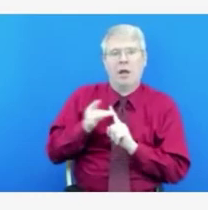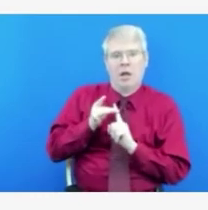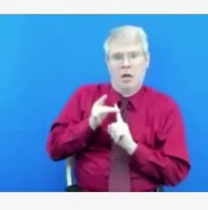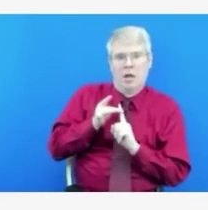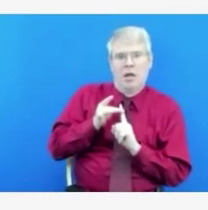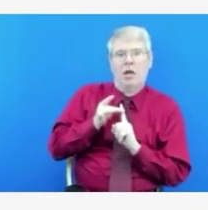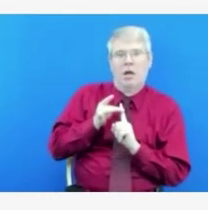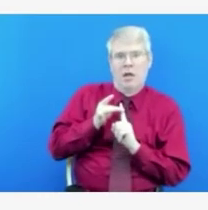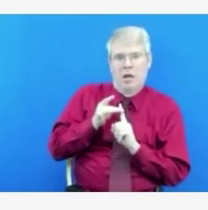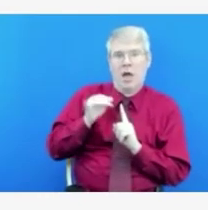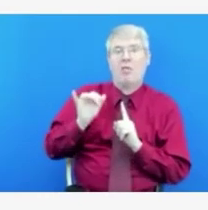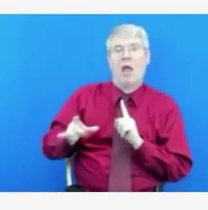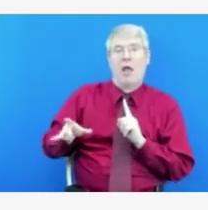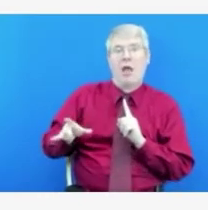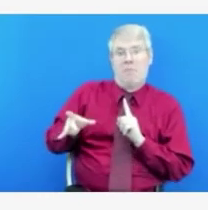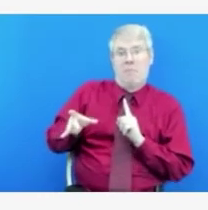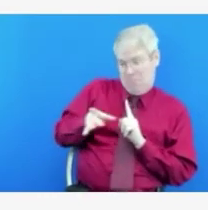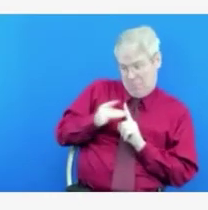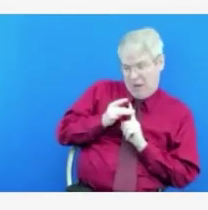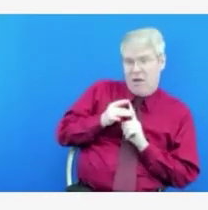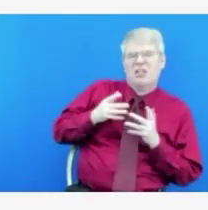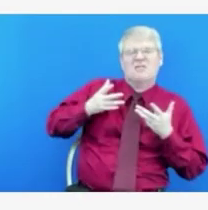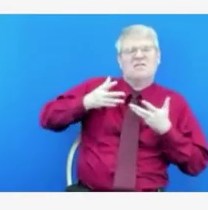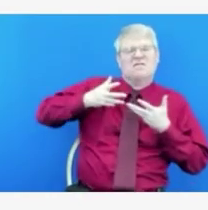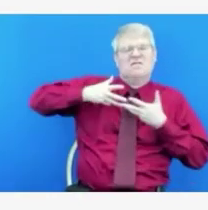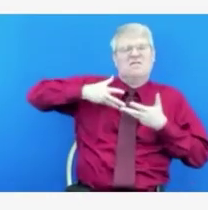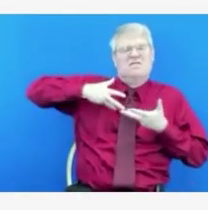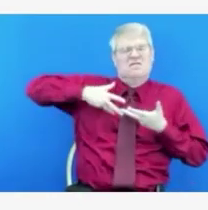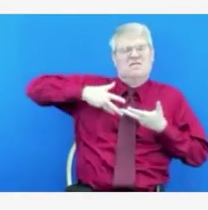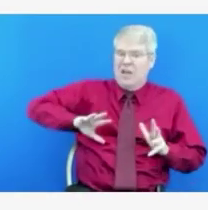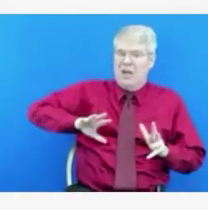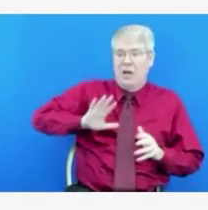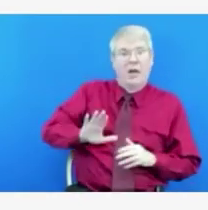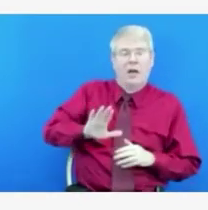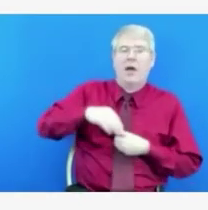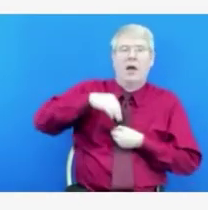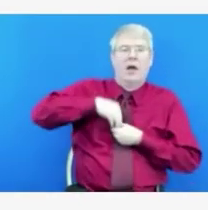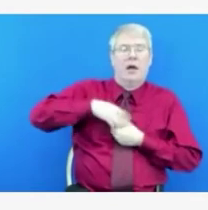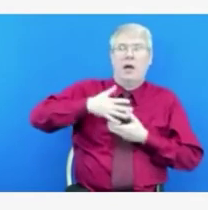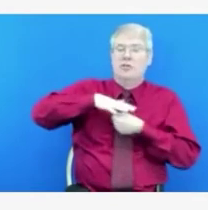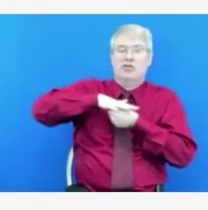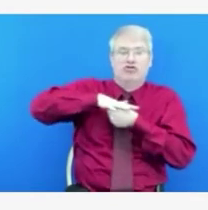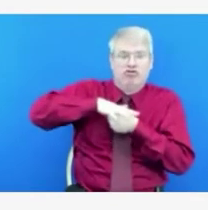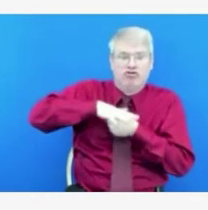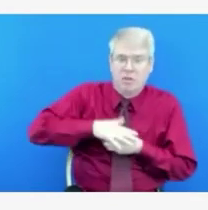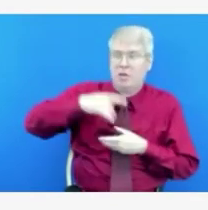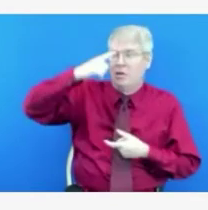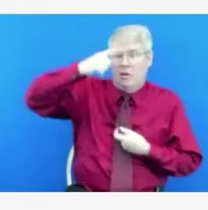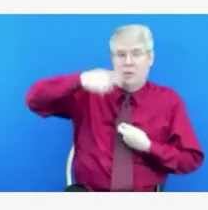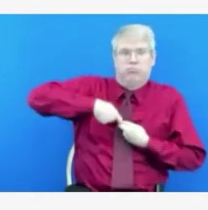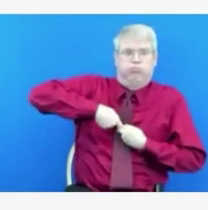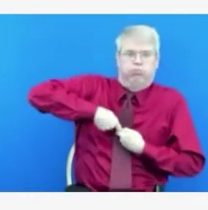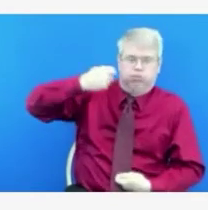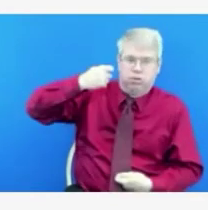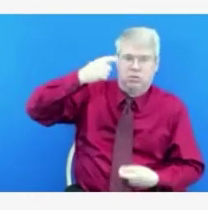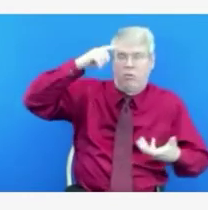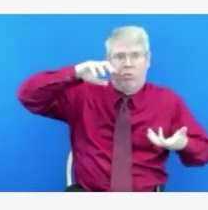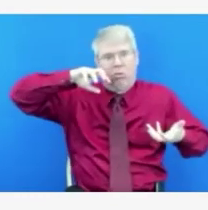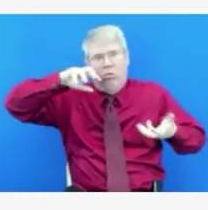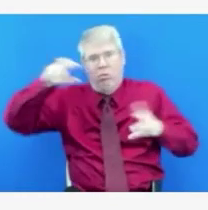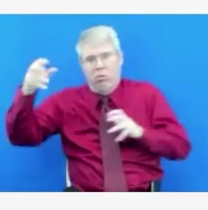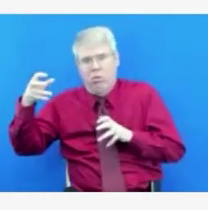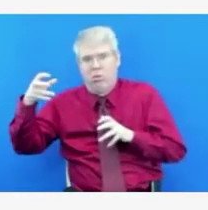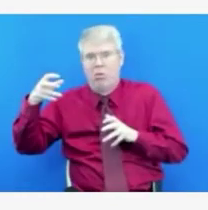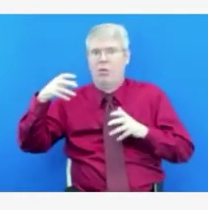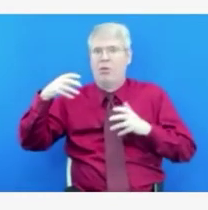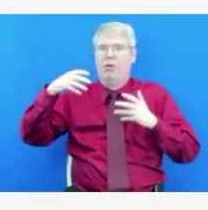and emotional stress and distress due to the fact they're witnessing patients who are dying from